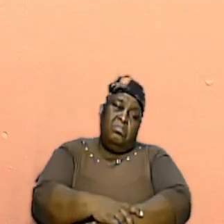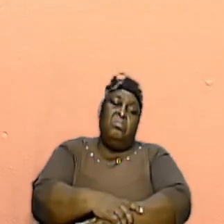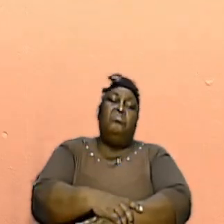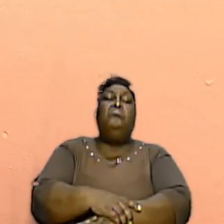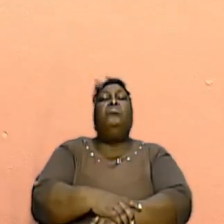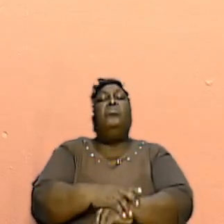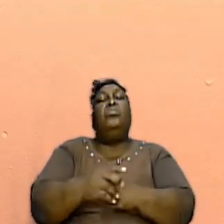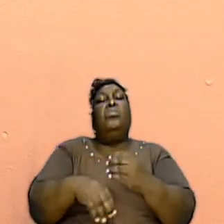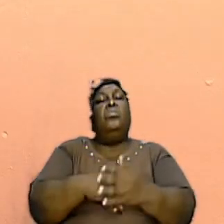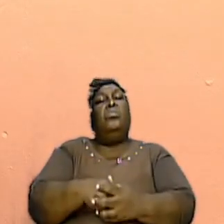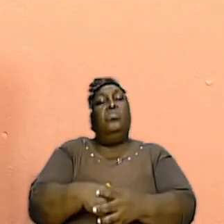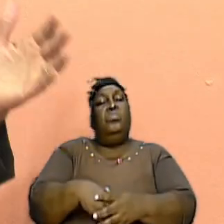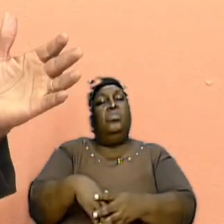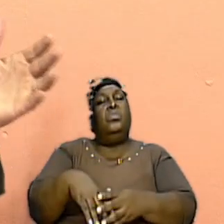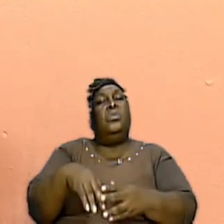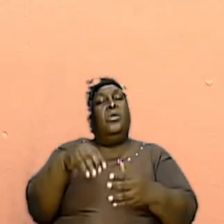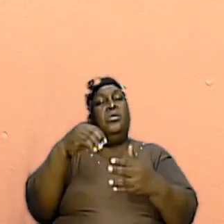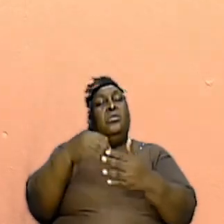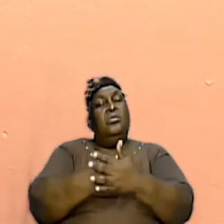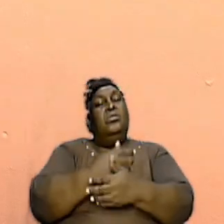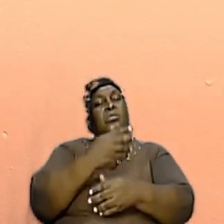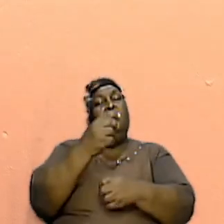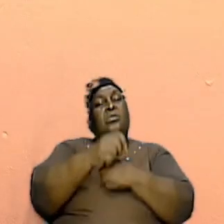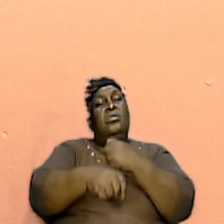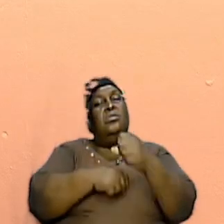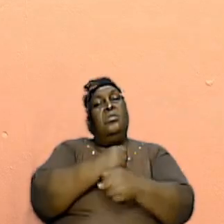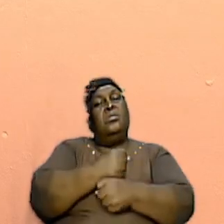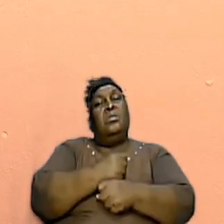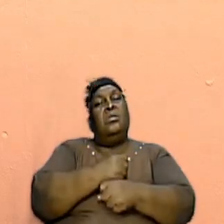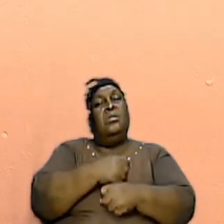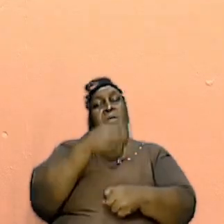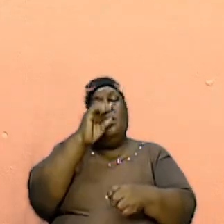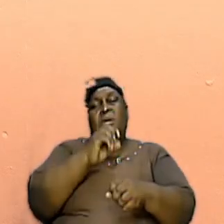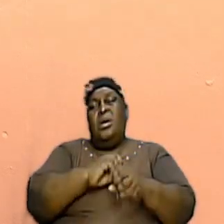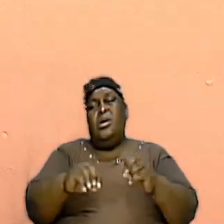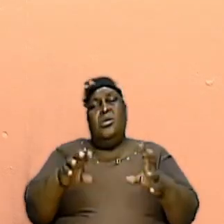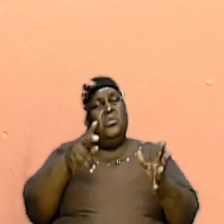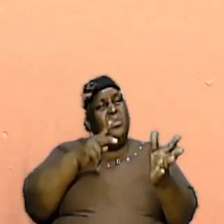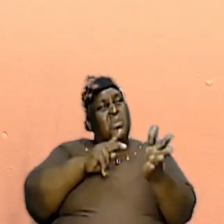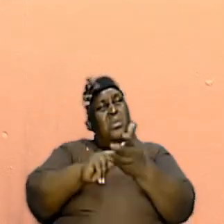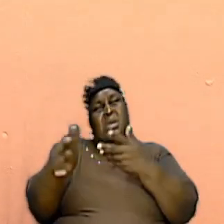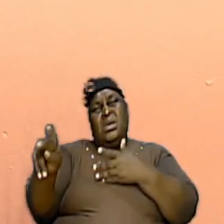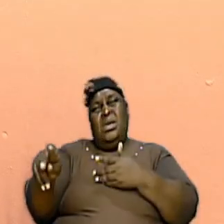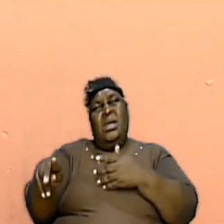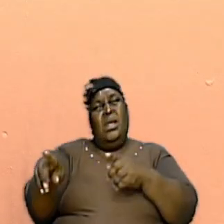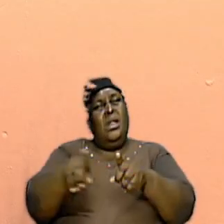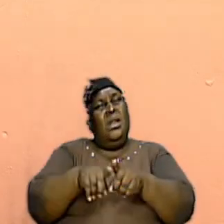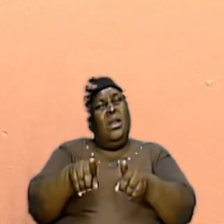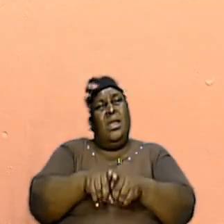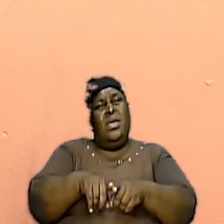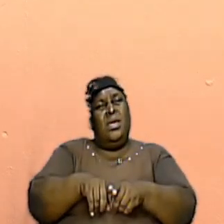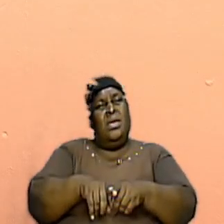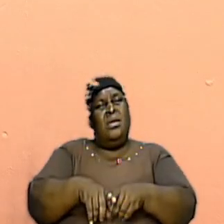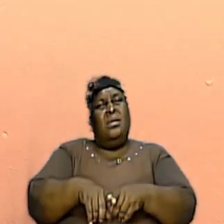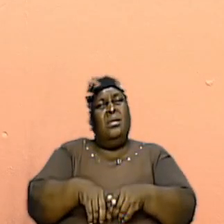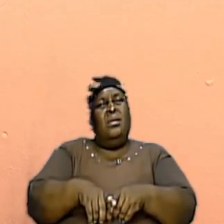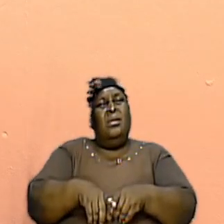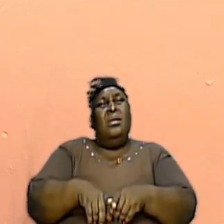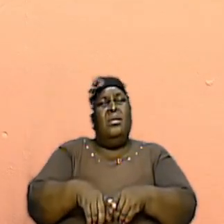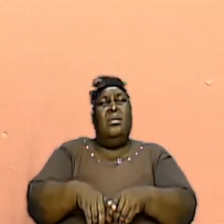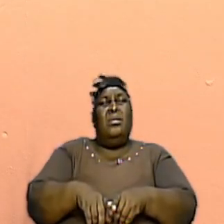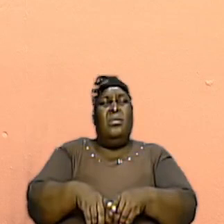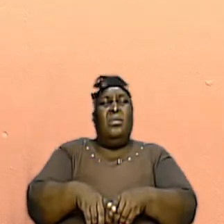strike down people as he struck them down back there in the Old Testament. Well I'm going to take some time and we are going to look at the